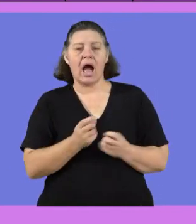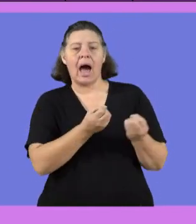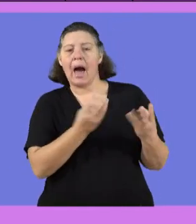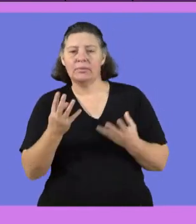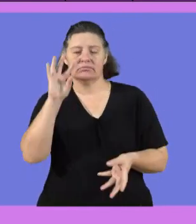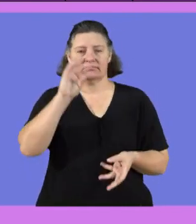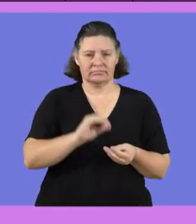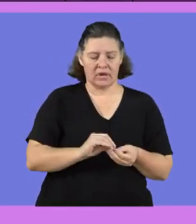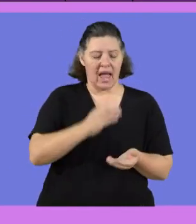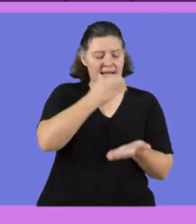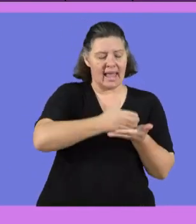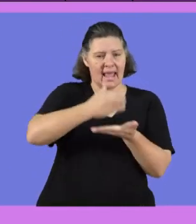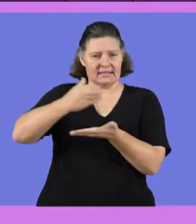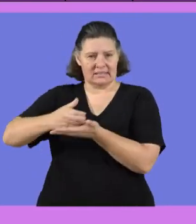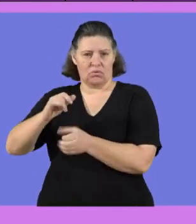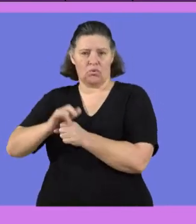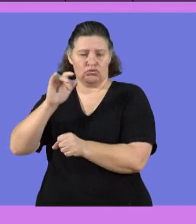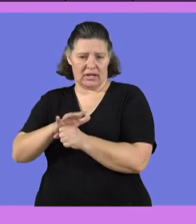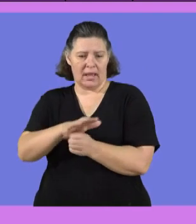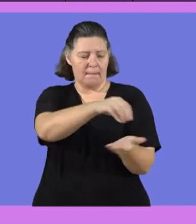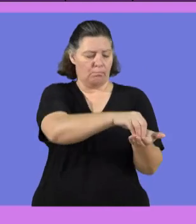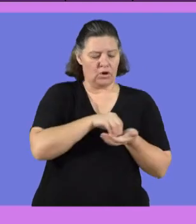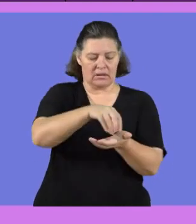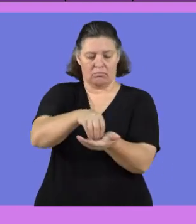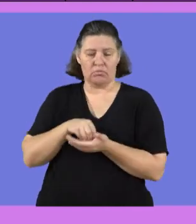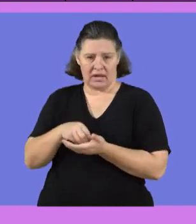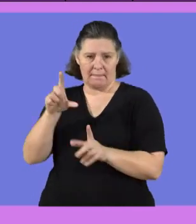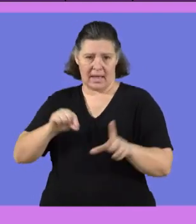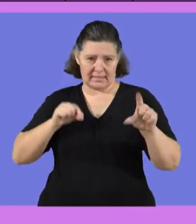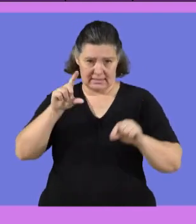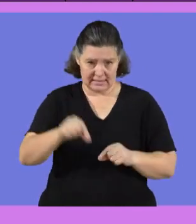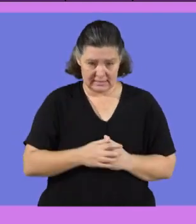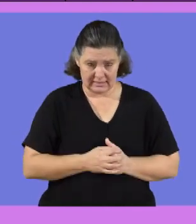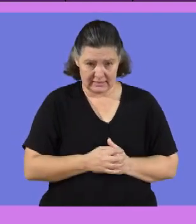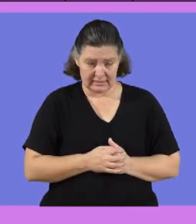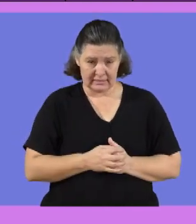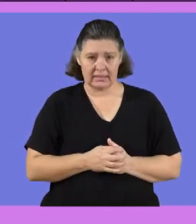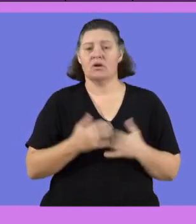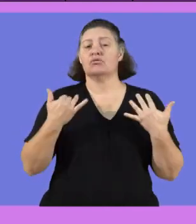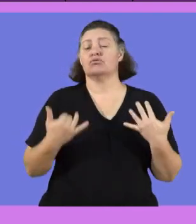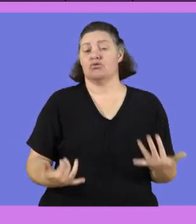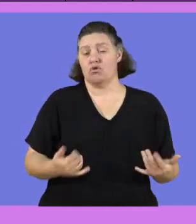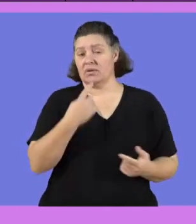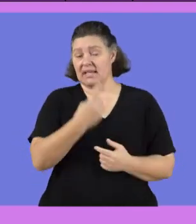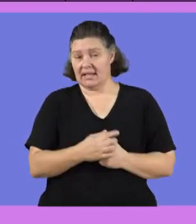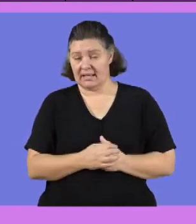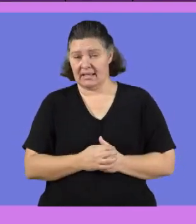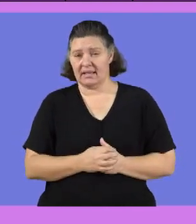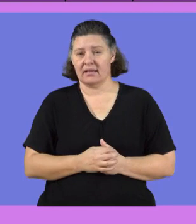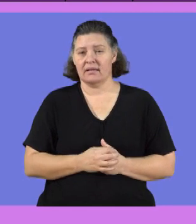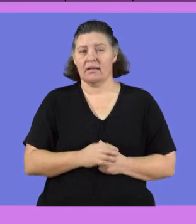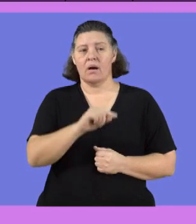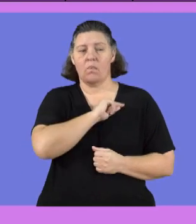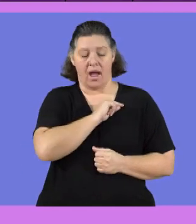table below to calculate the total number of cans to be brought to the party. So we are